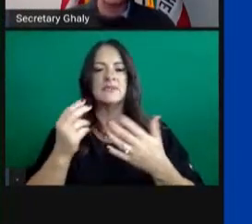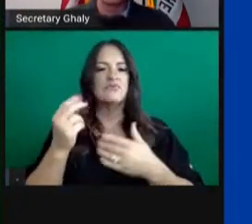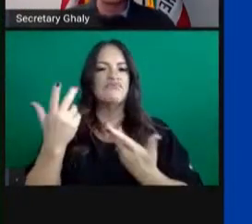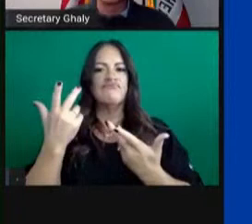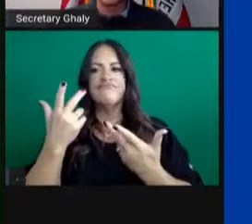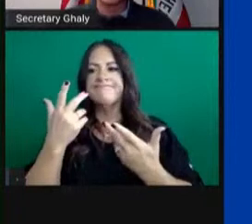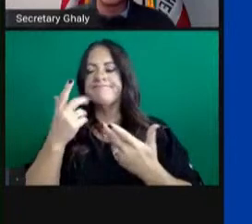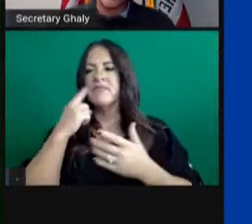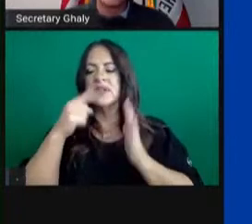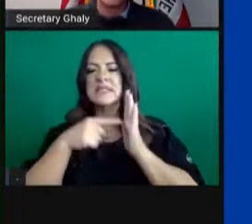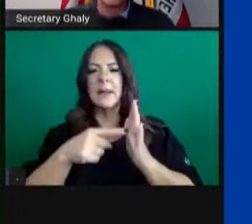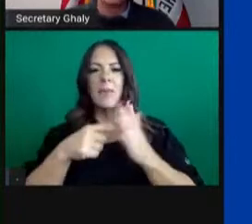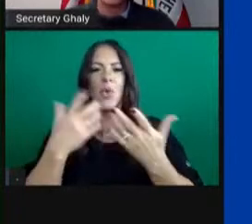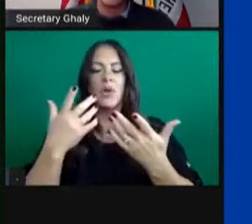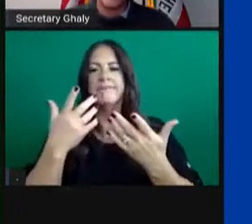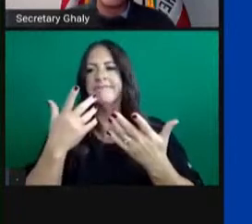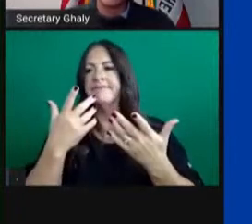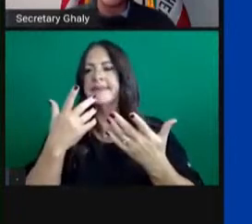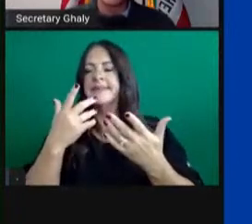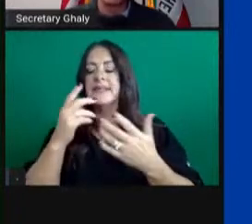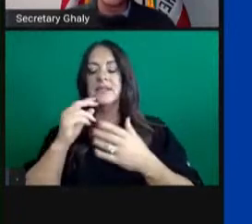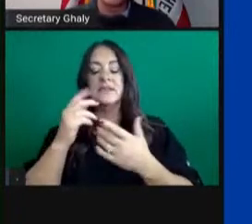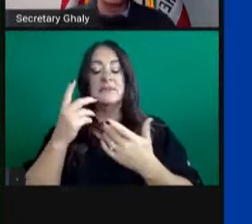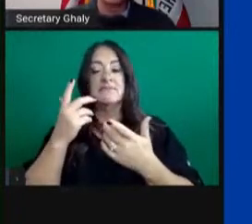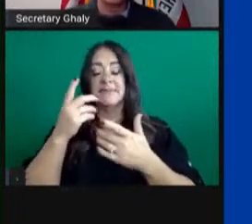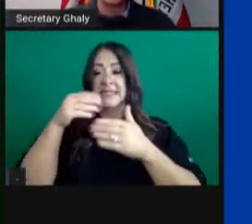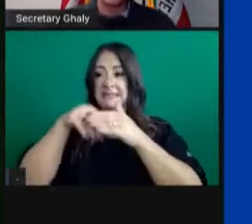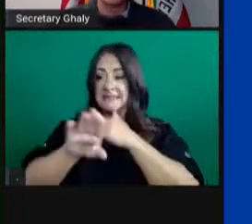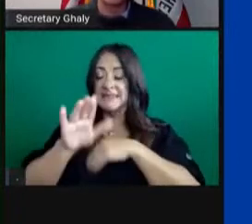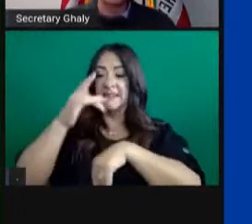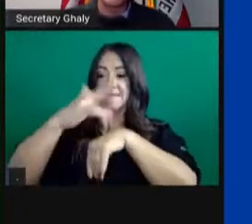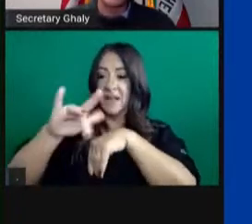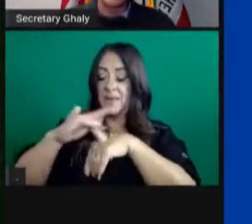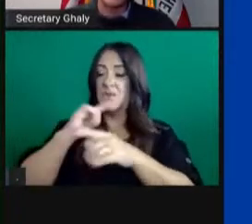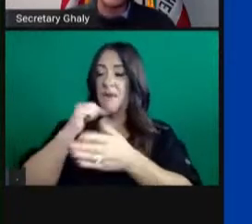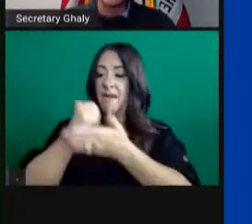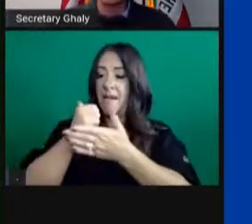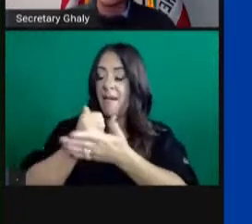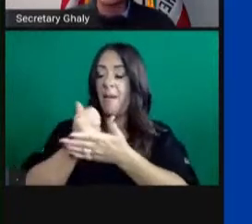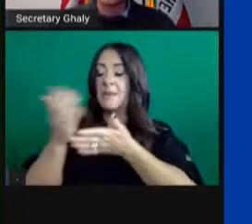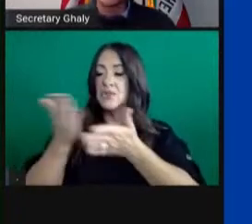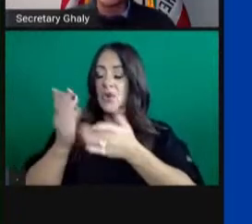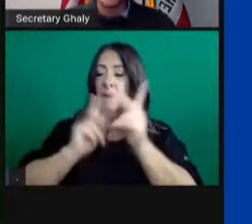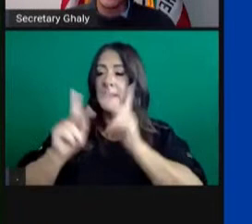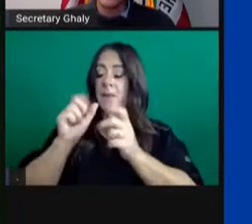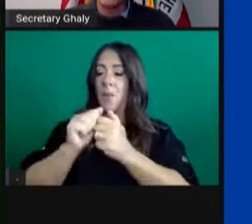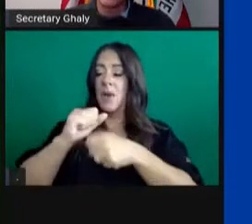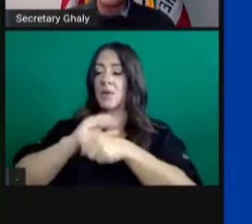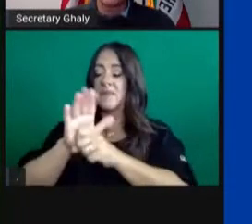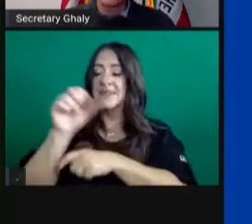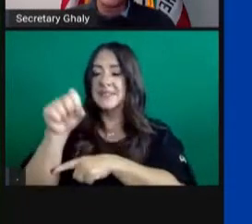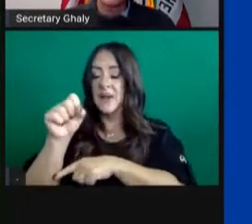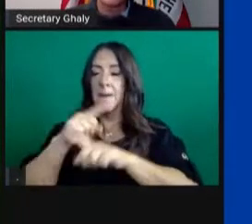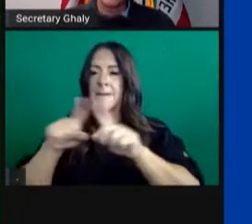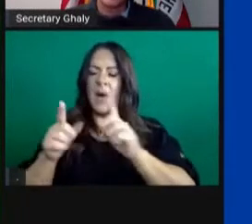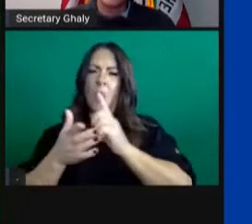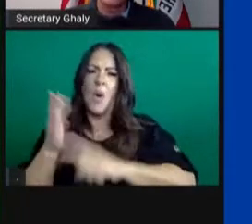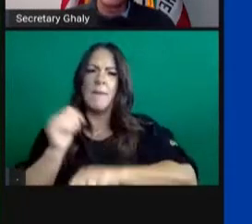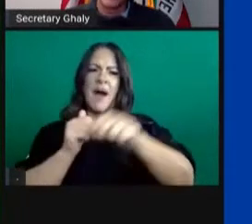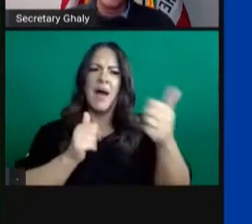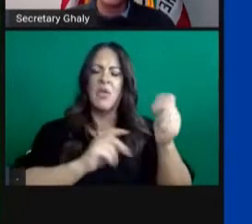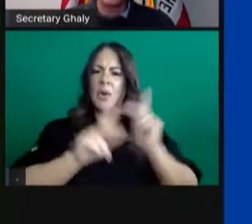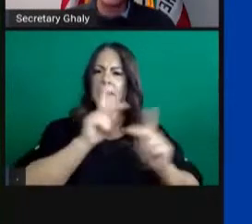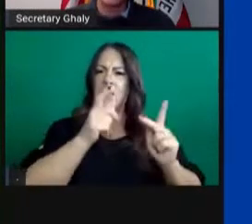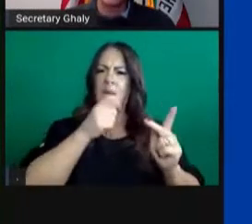even in some of the routine capacity, there's space, ability to deliver routine emergency care for things